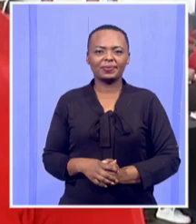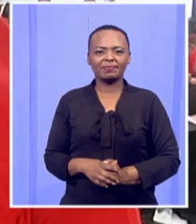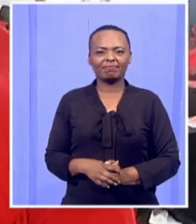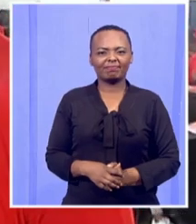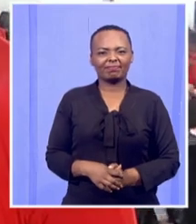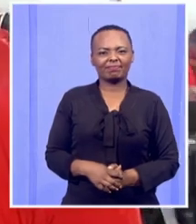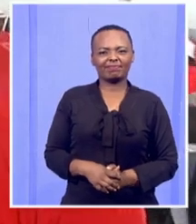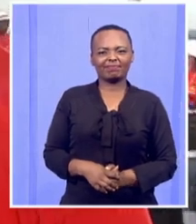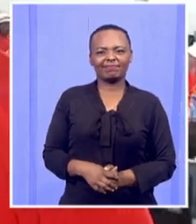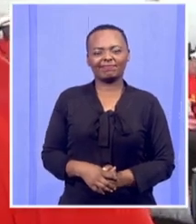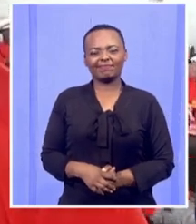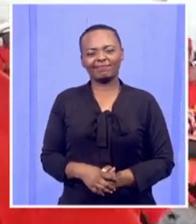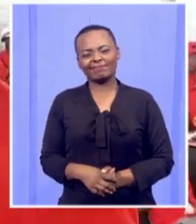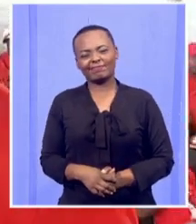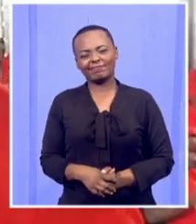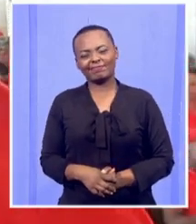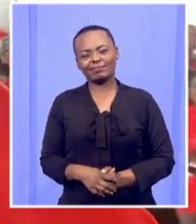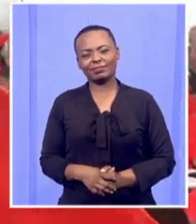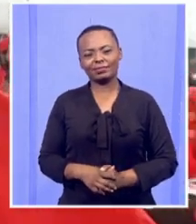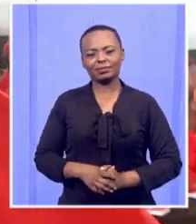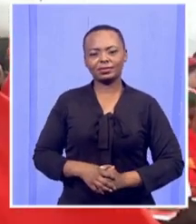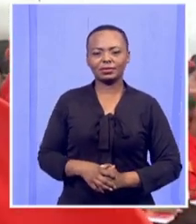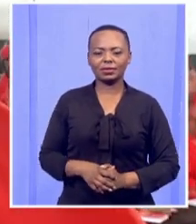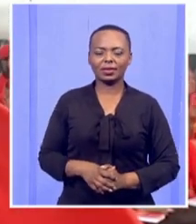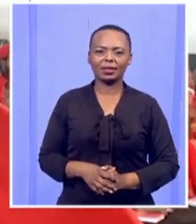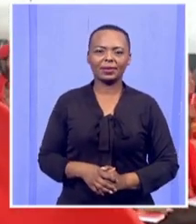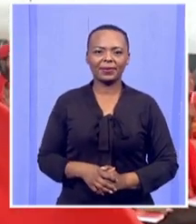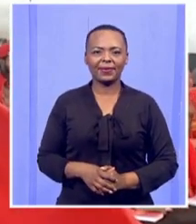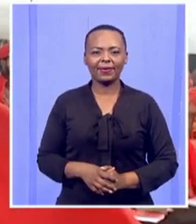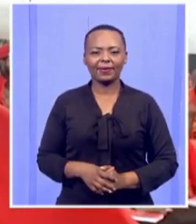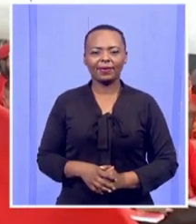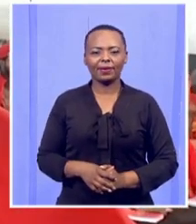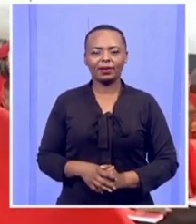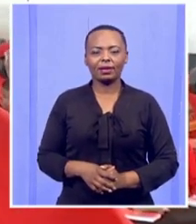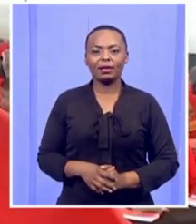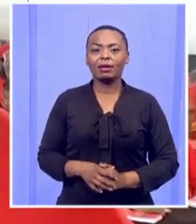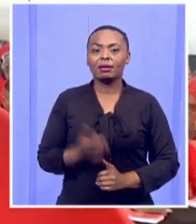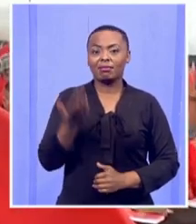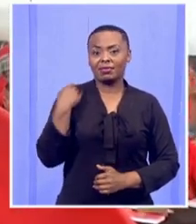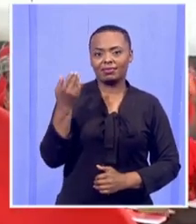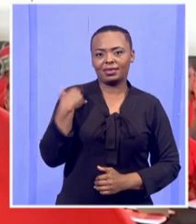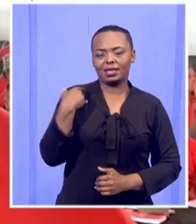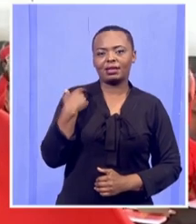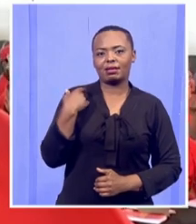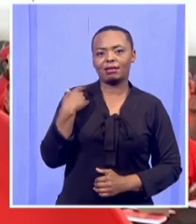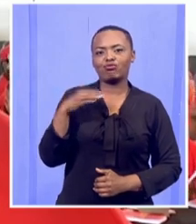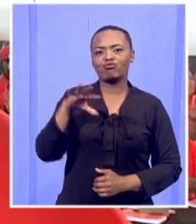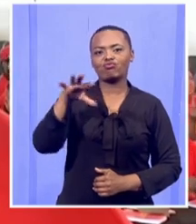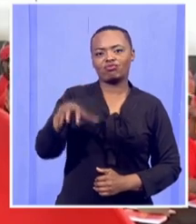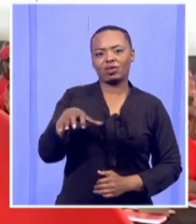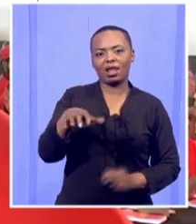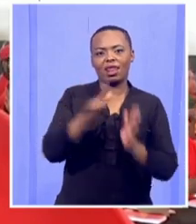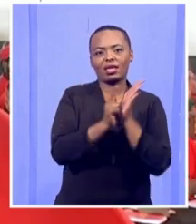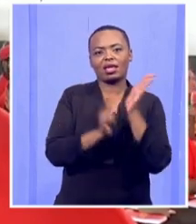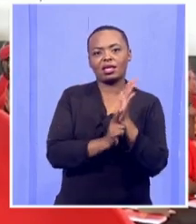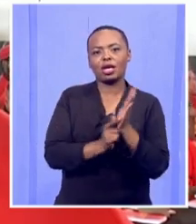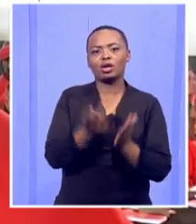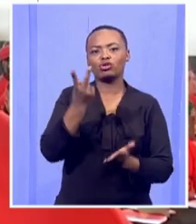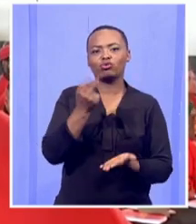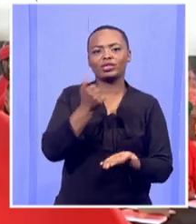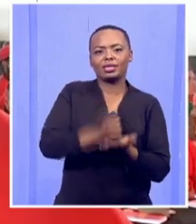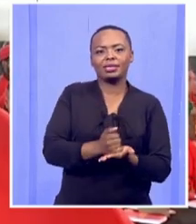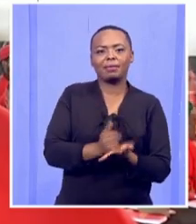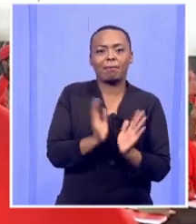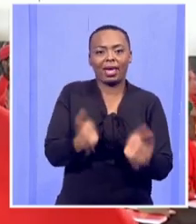a party, we came here, we had two seats at the provincial legislature. Out of date, we increased, we doubled